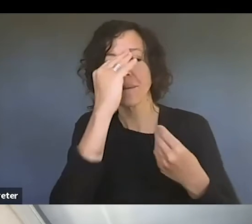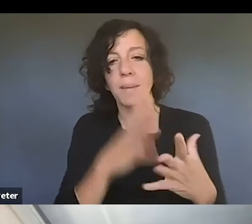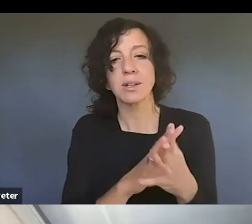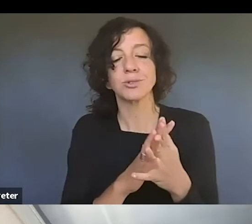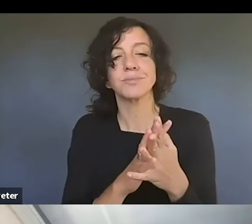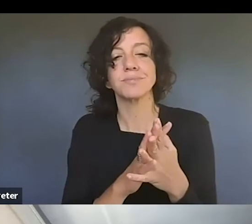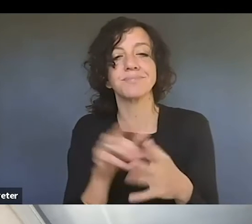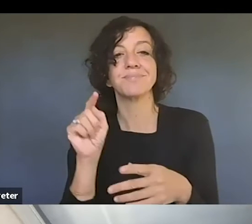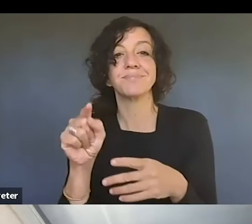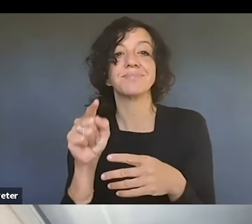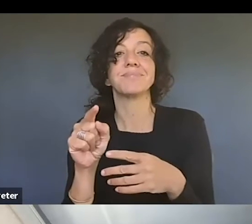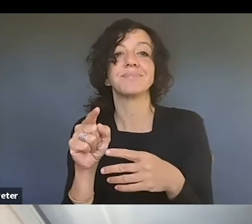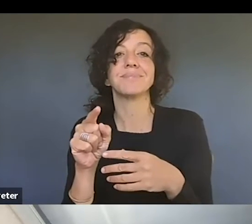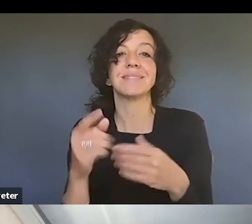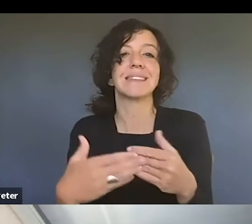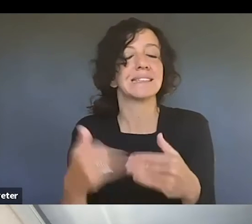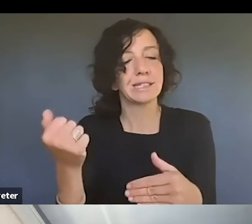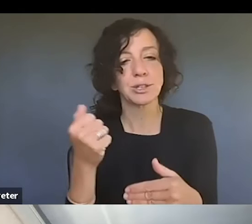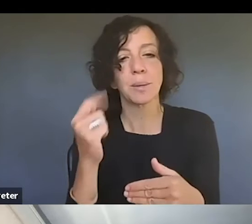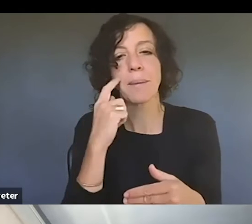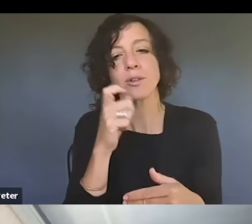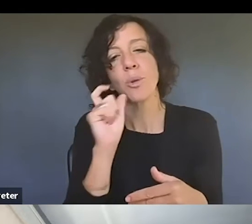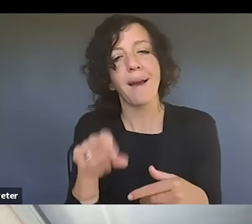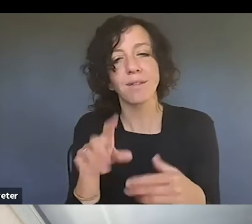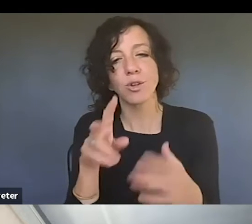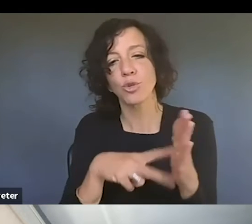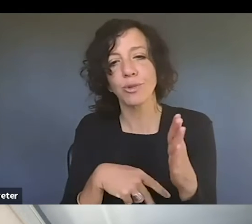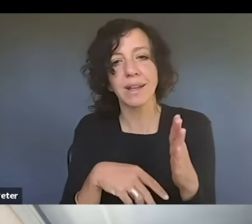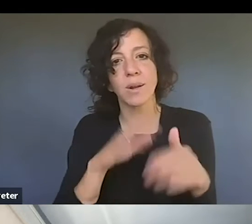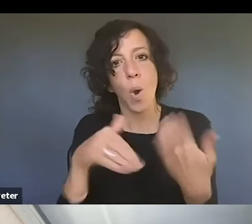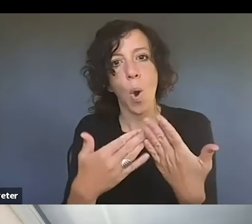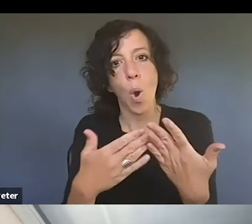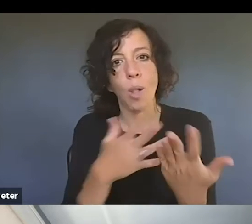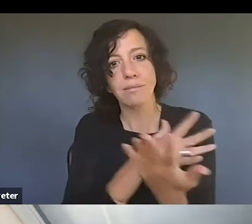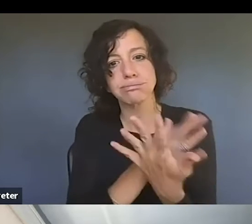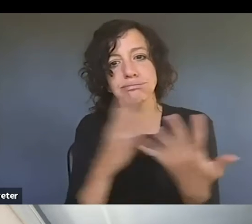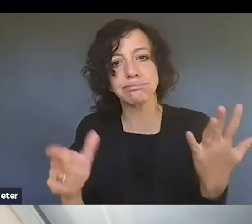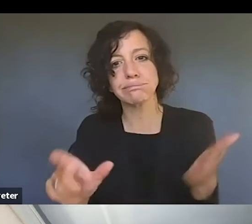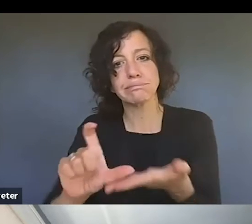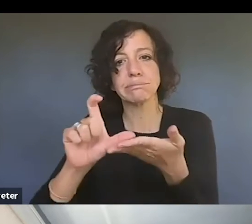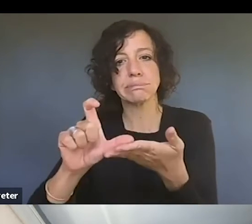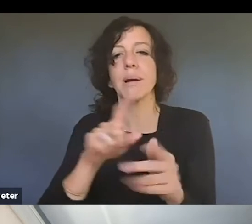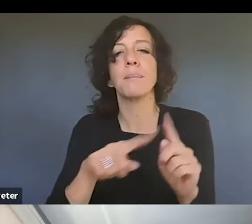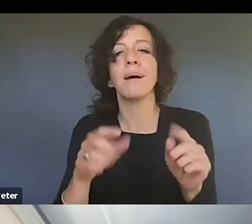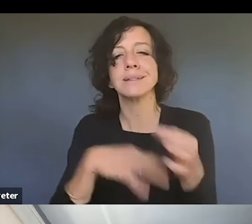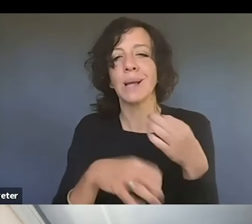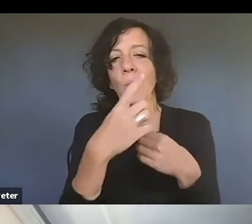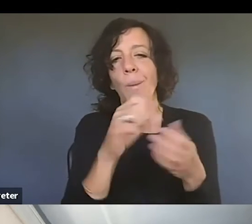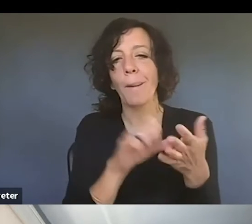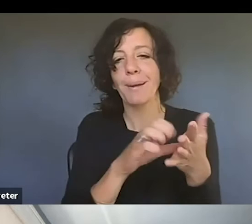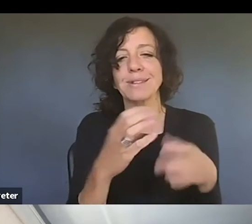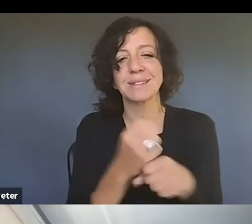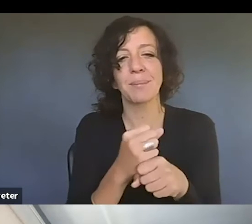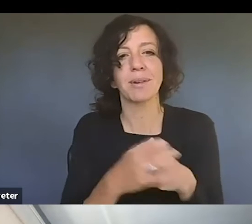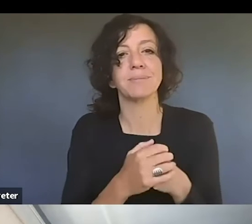there. Um, you wouldn't have to read an entire case. You could say read the one page or, or the summary of it. Um, and then I want to